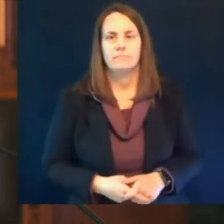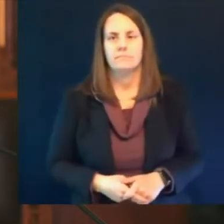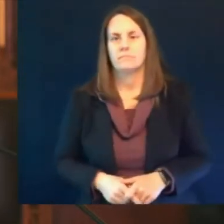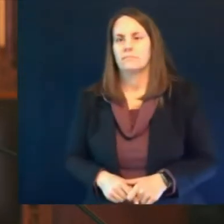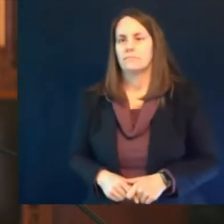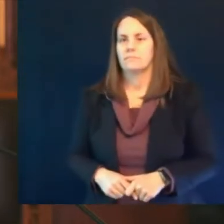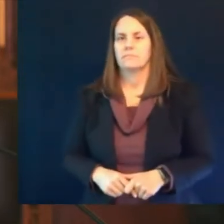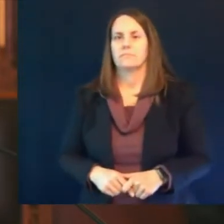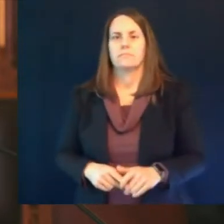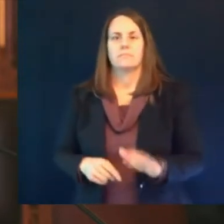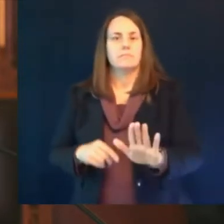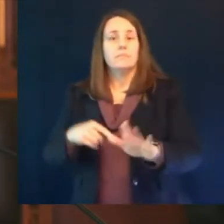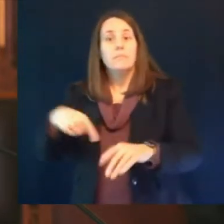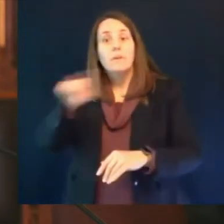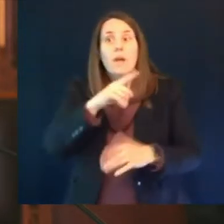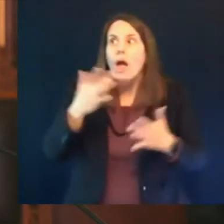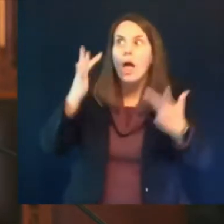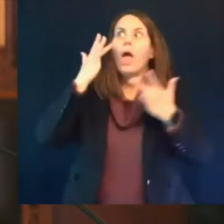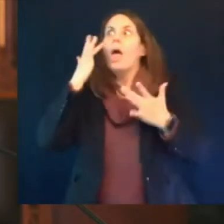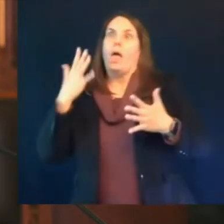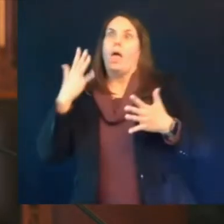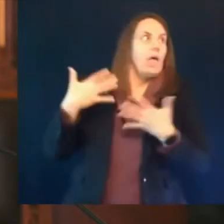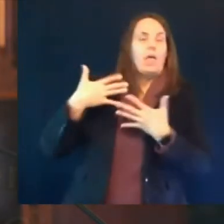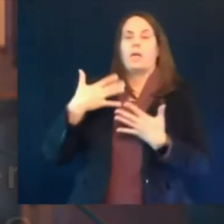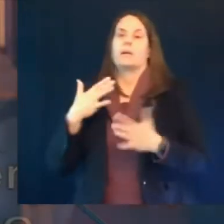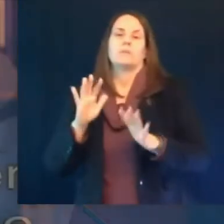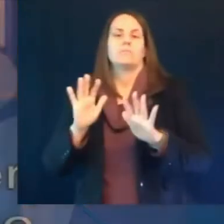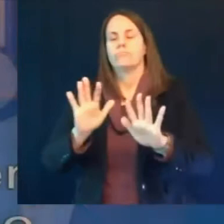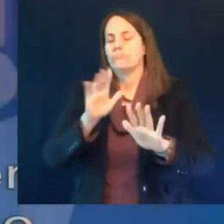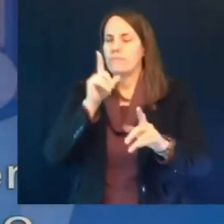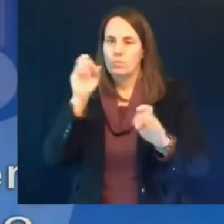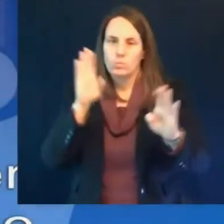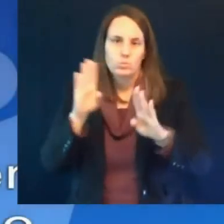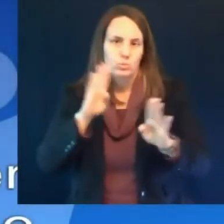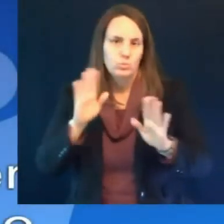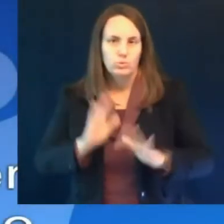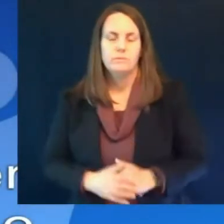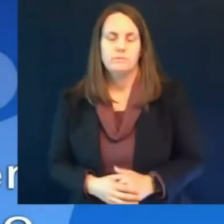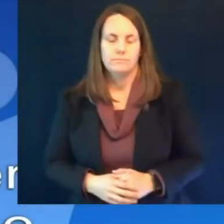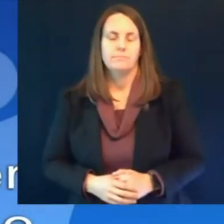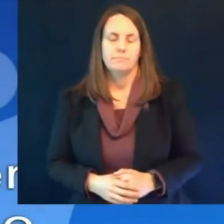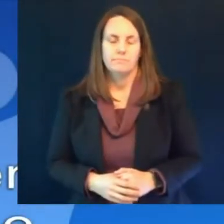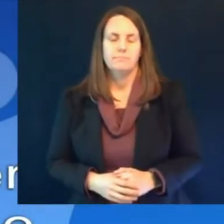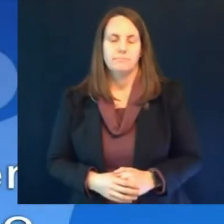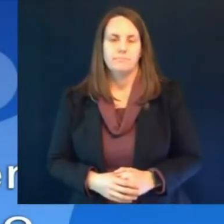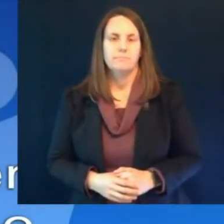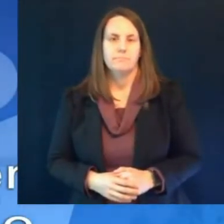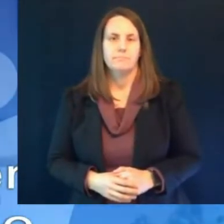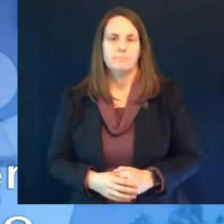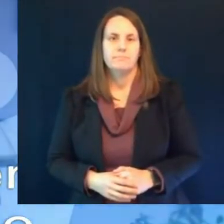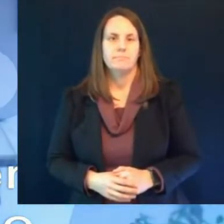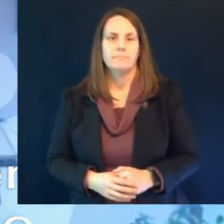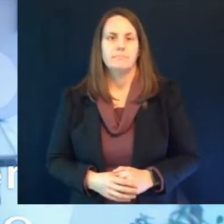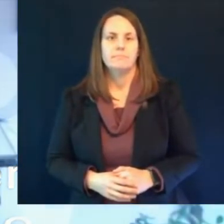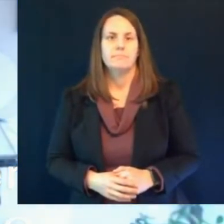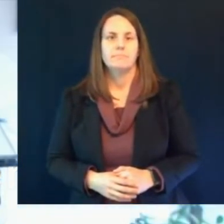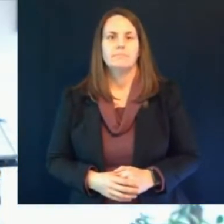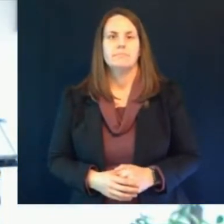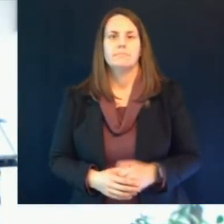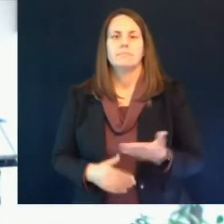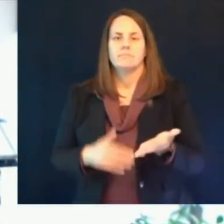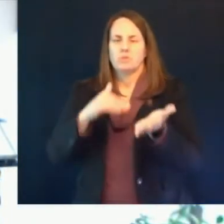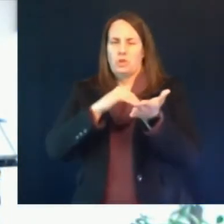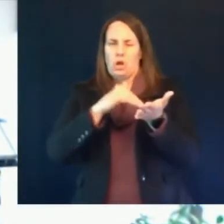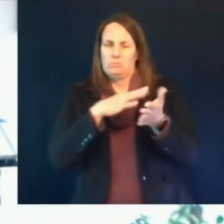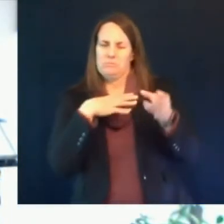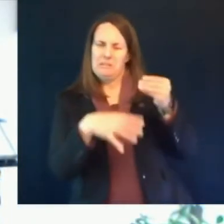just keep keep on living thank you ken i'd add one one one thing to that again this this seems to be a